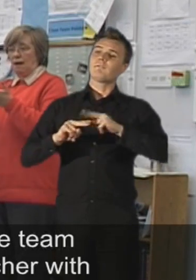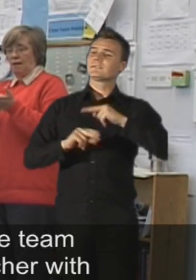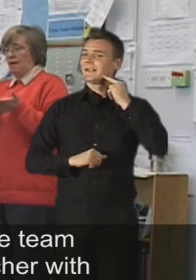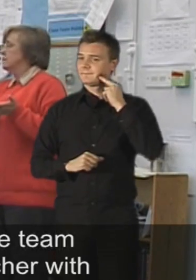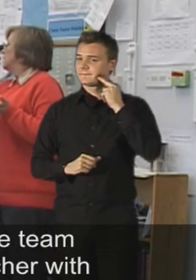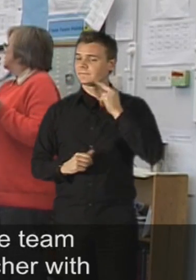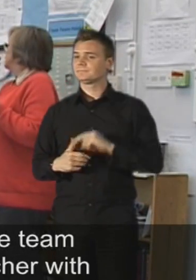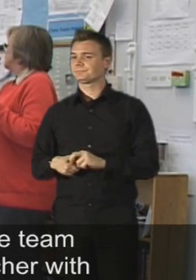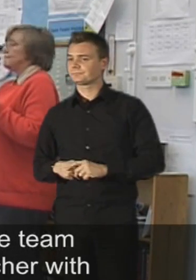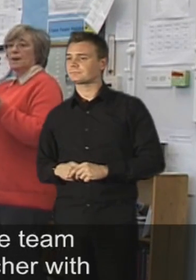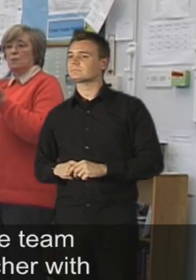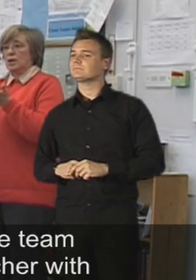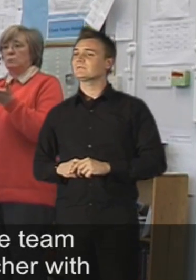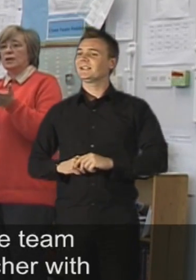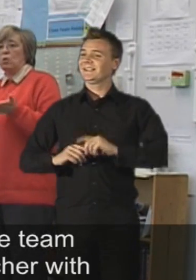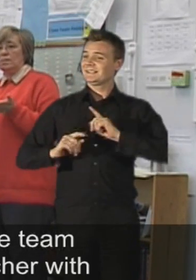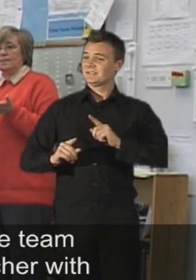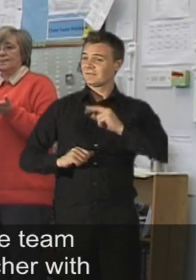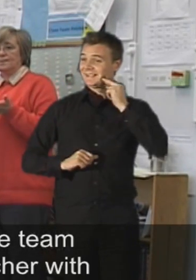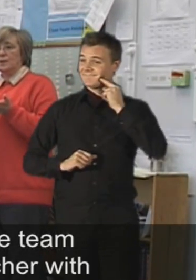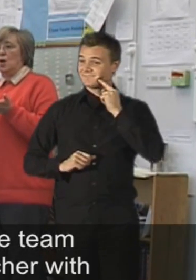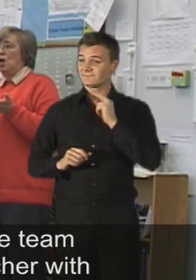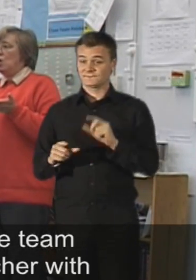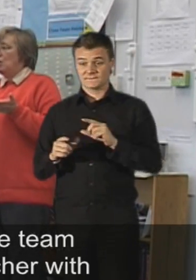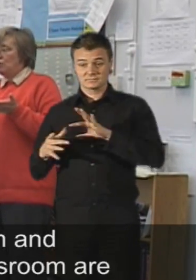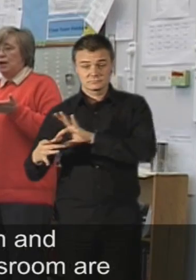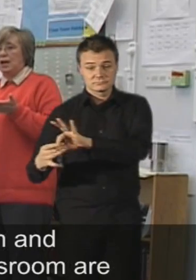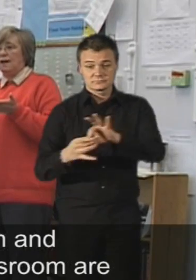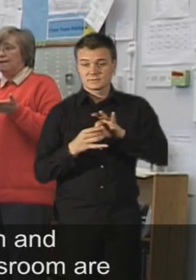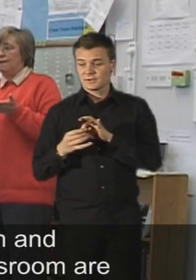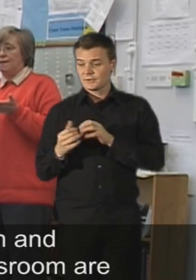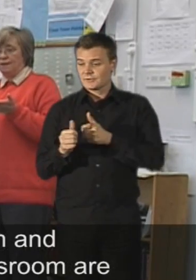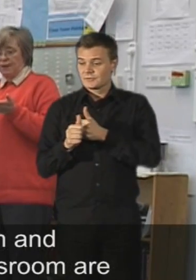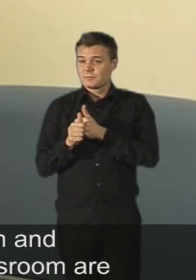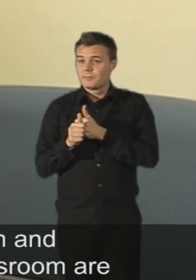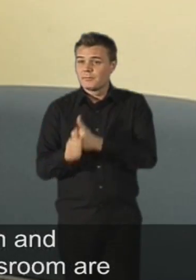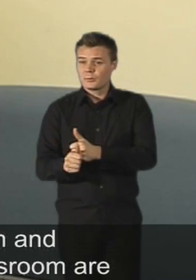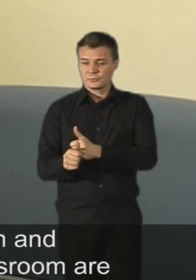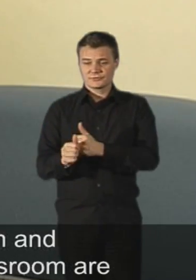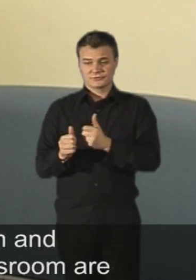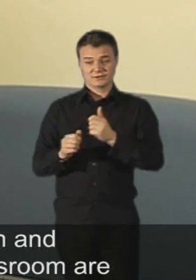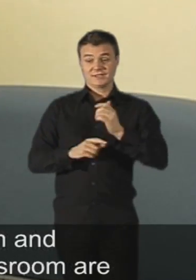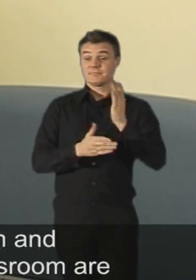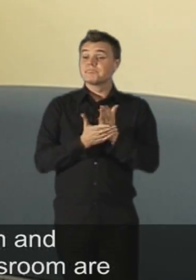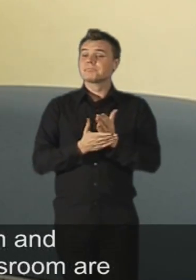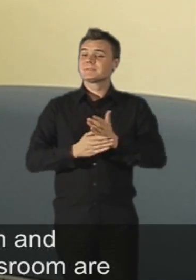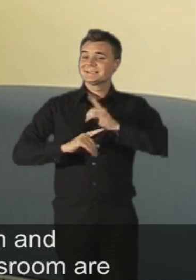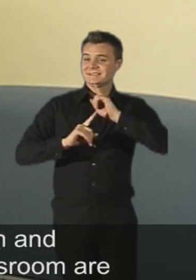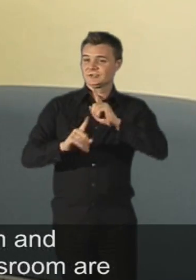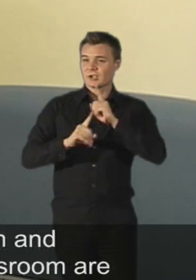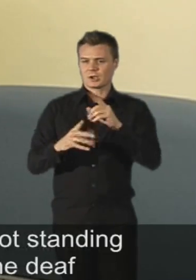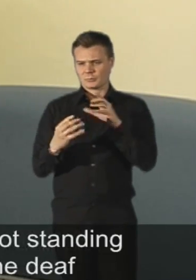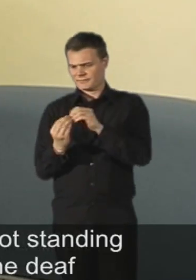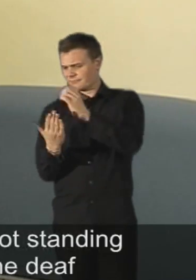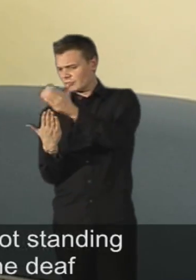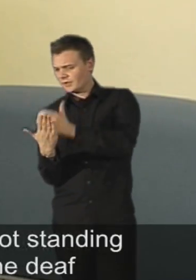helps pull the team together and supports the class teacher with the planning stages of the curriculum and ensures that such things as the